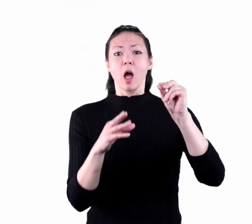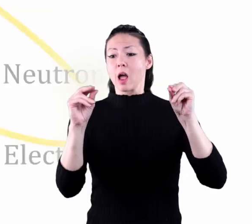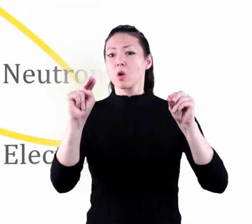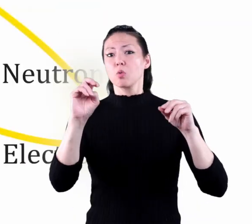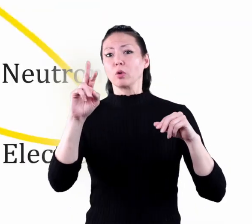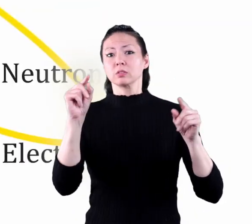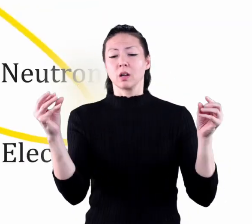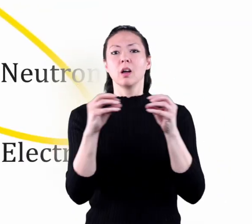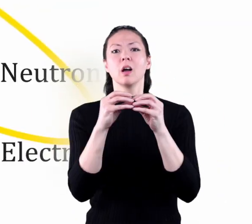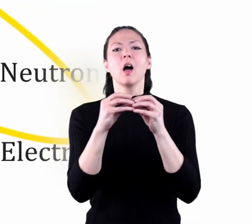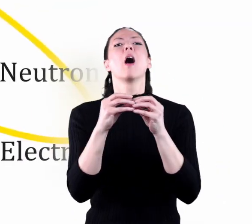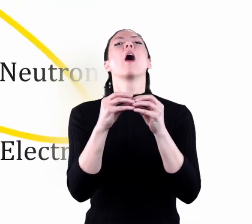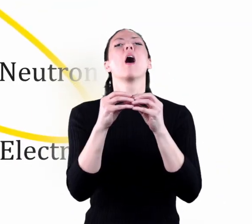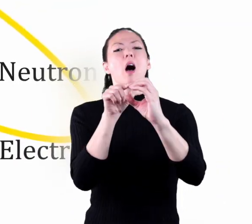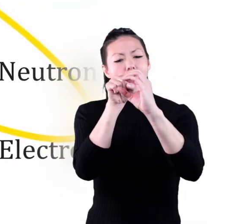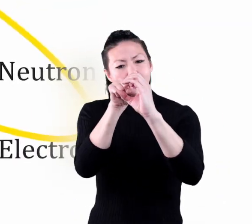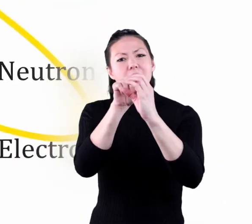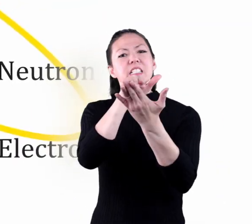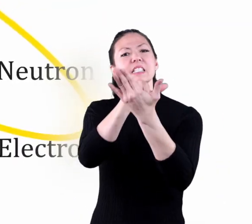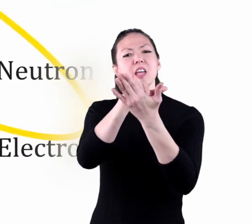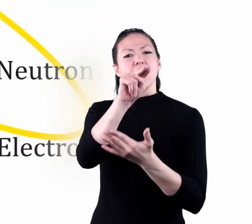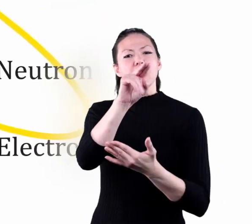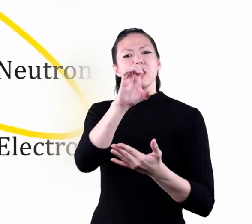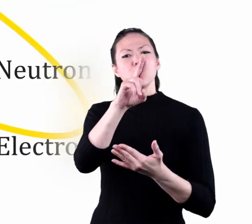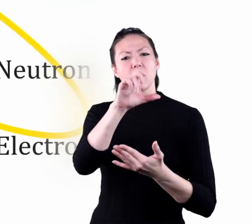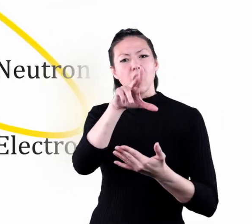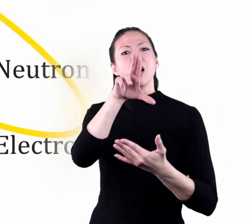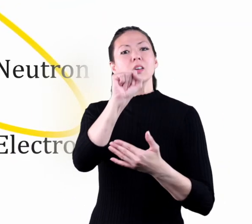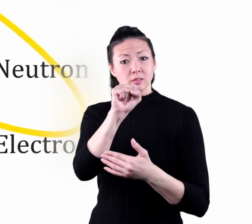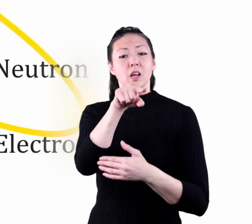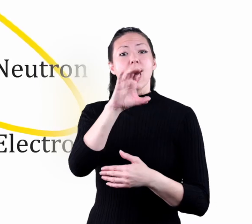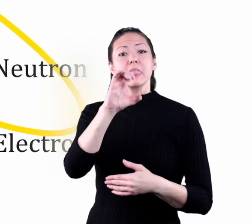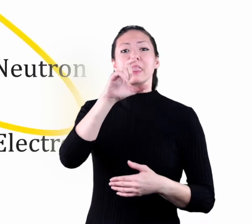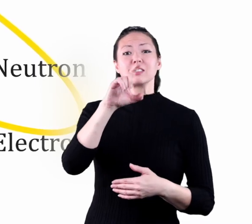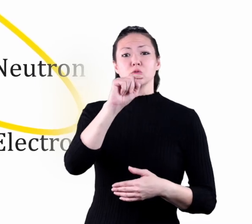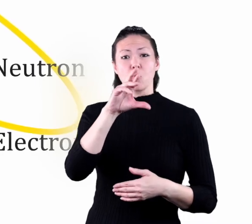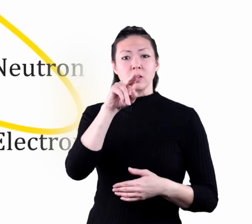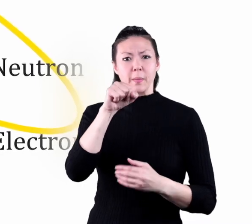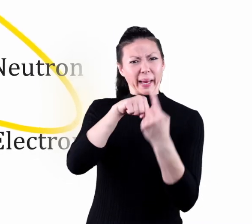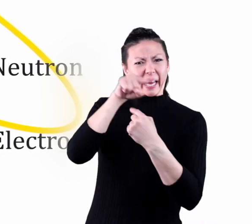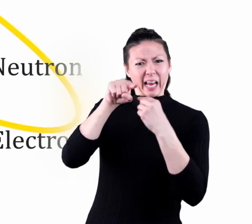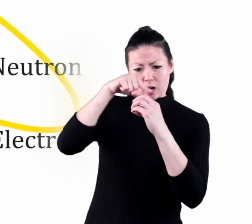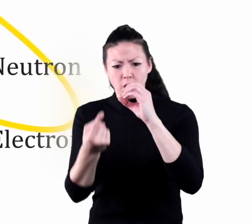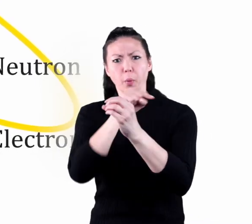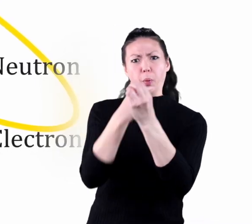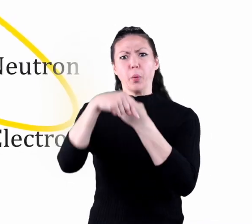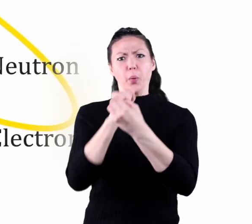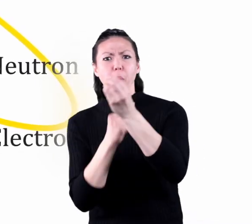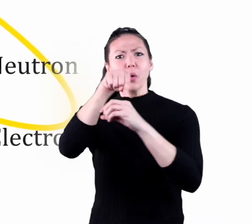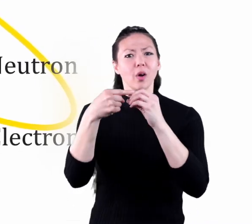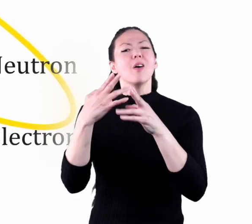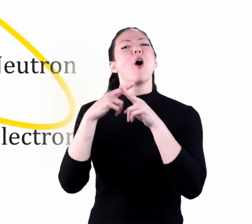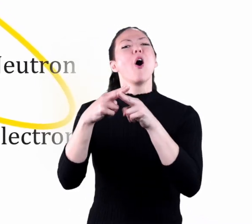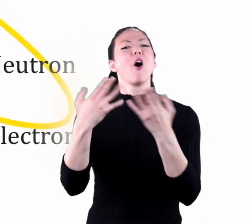the protons and neutrons make up the nucleus of an atom, or its center. And the electrons spin around the outside of